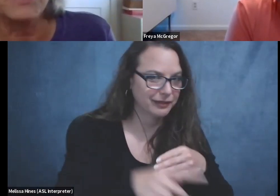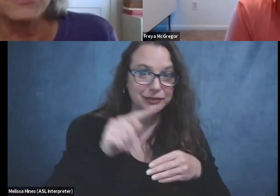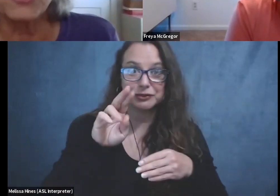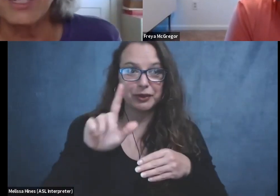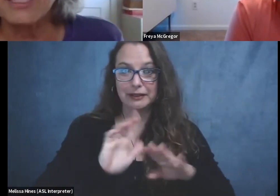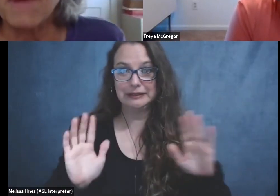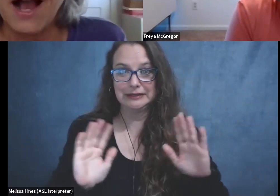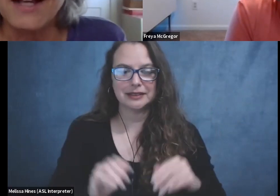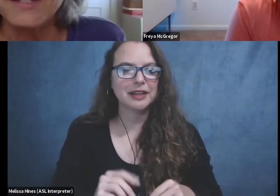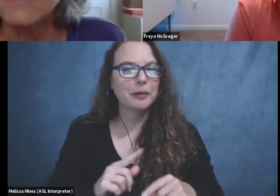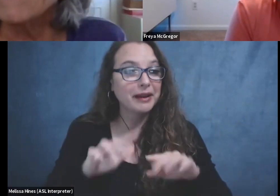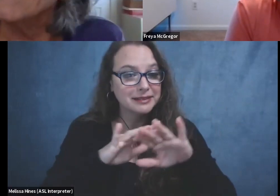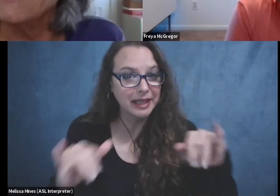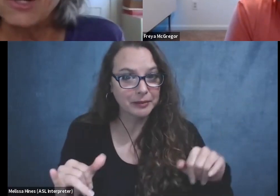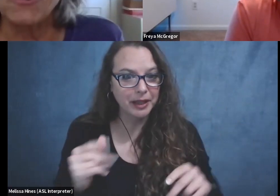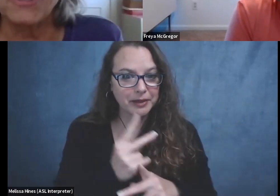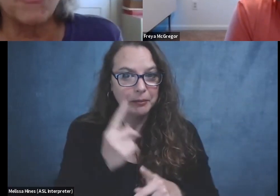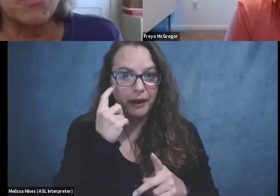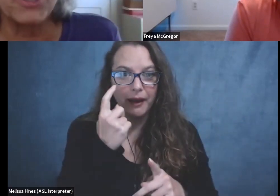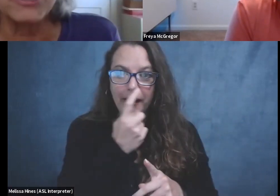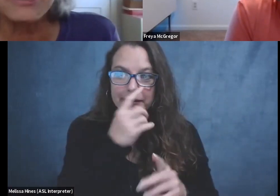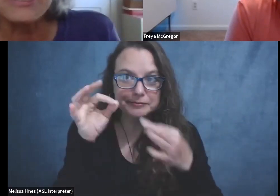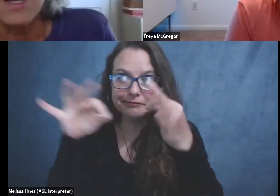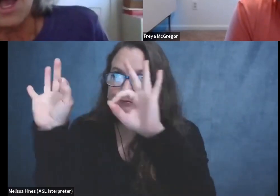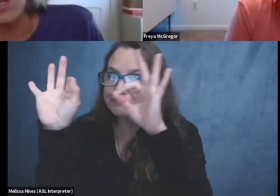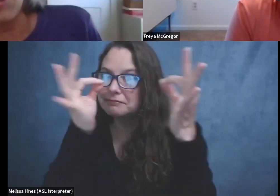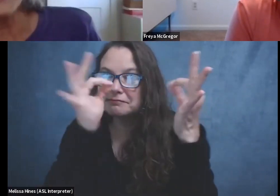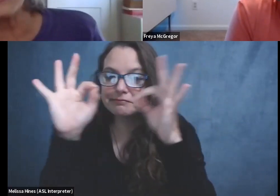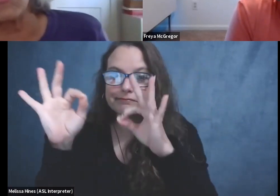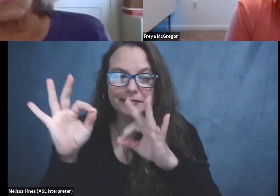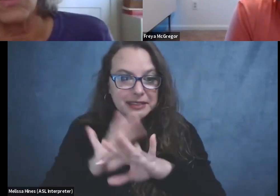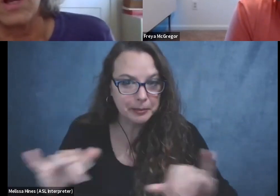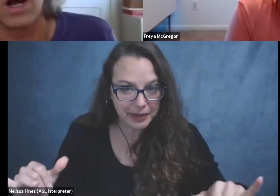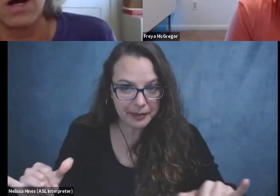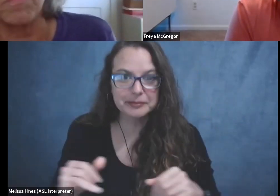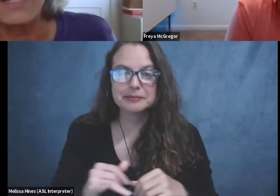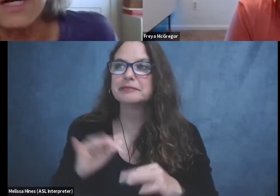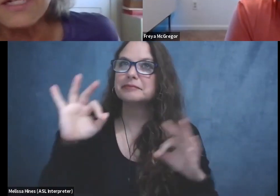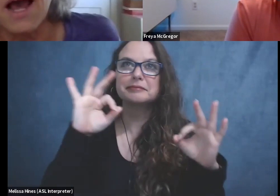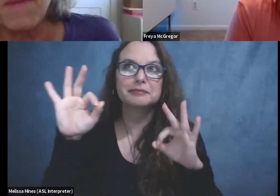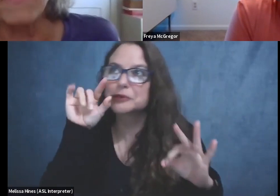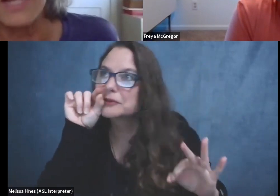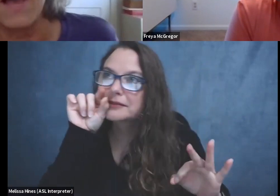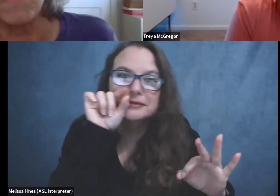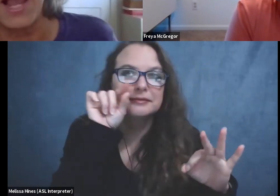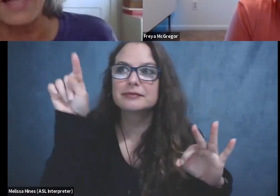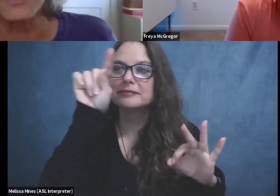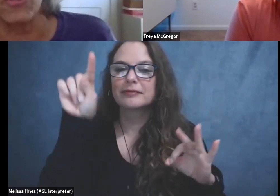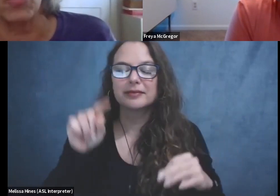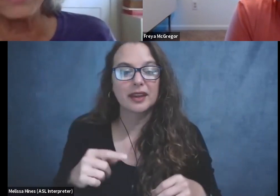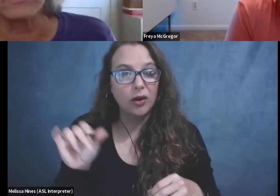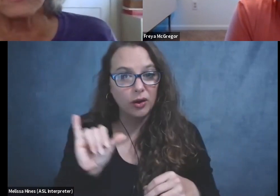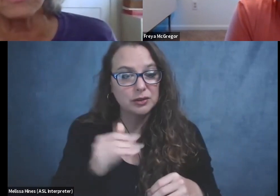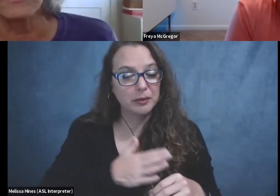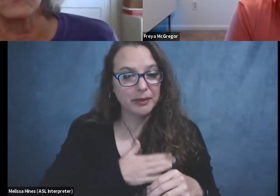same time, try to keep my eyes, you know, looking for the birds. I also, uh, because I'm having to have my